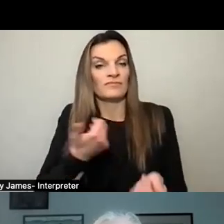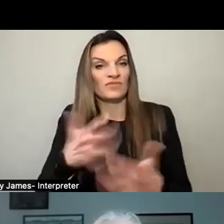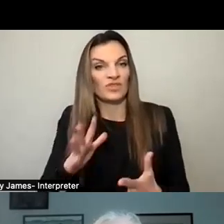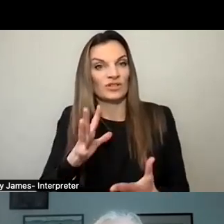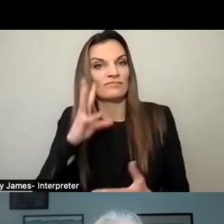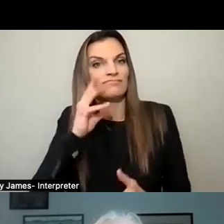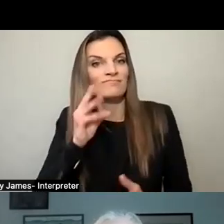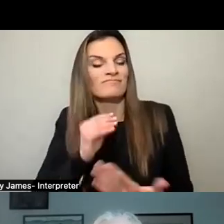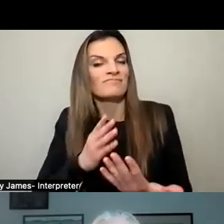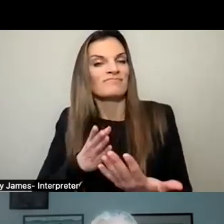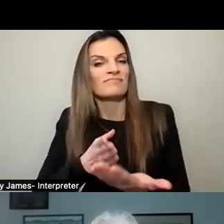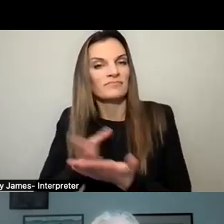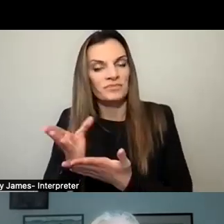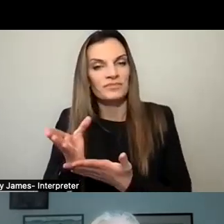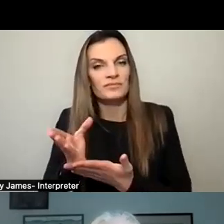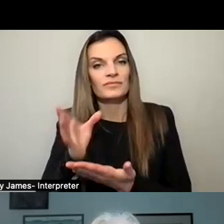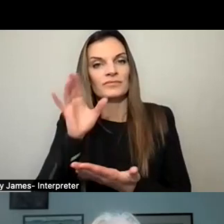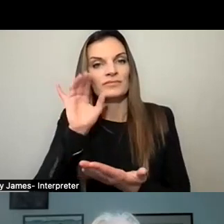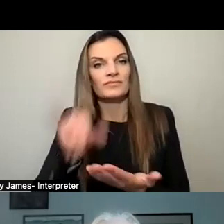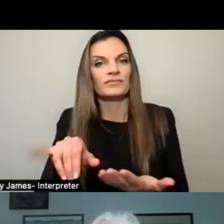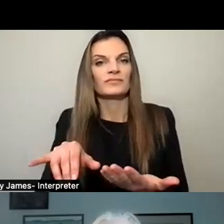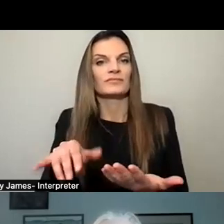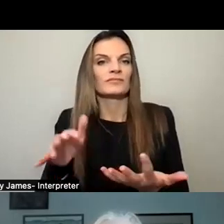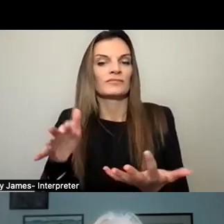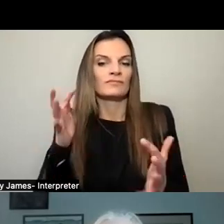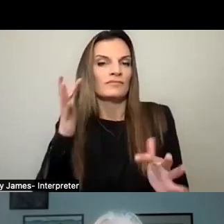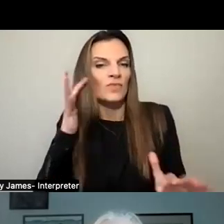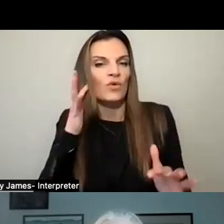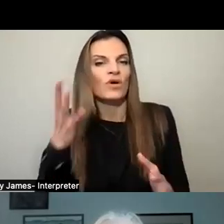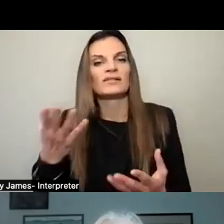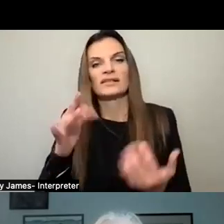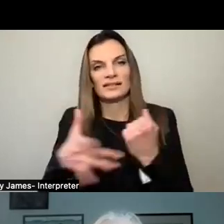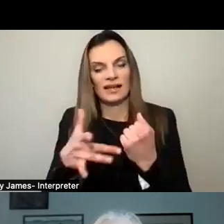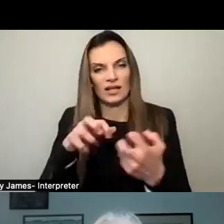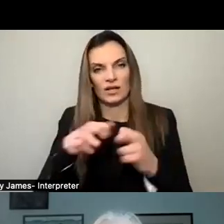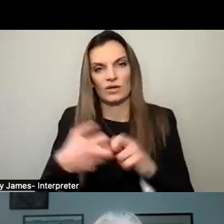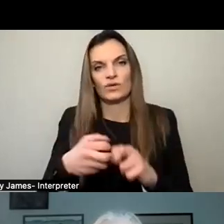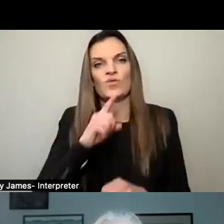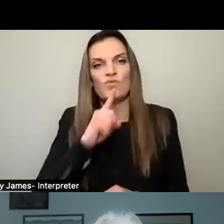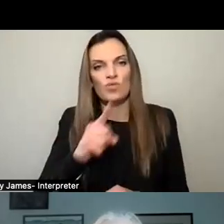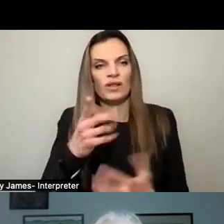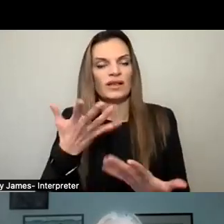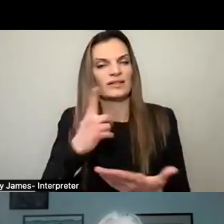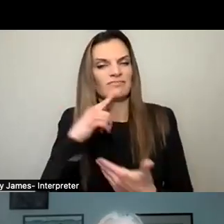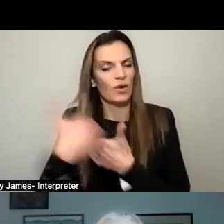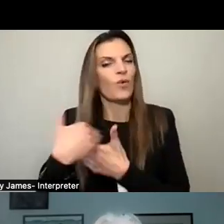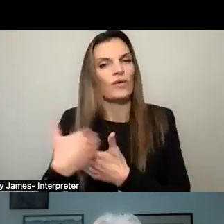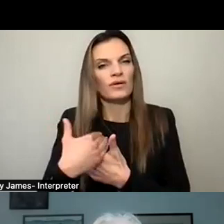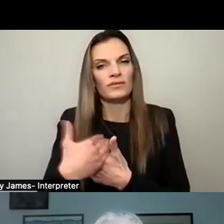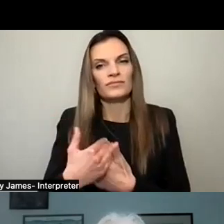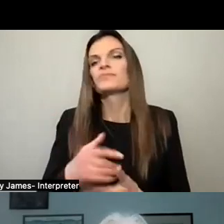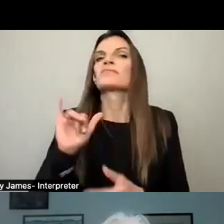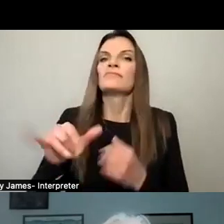several times, the feedback and other kind of technical issues that come up is really, really annoying. The